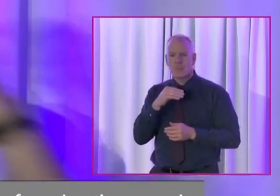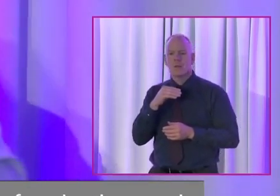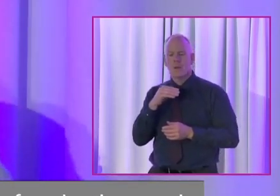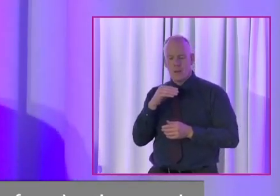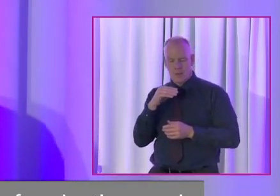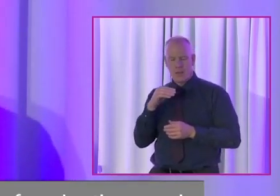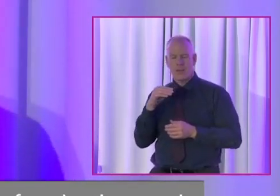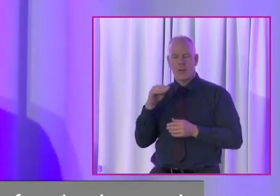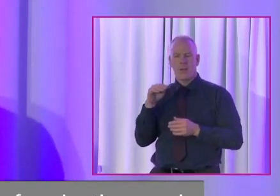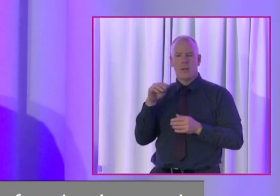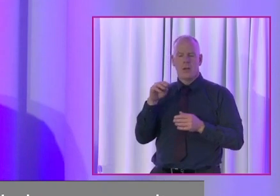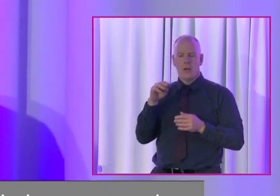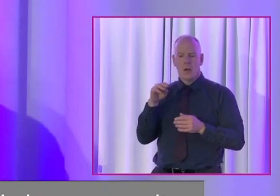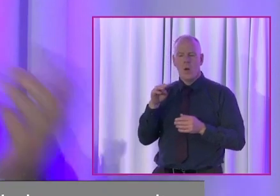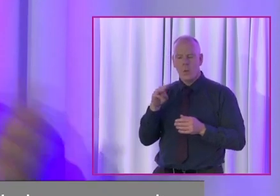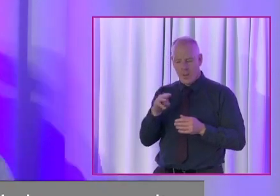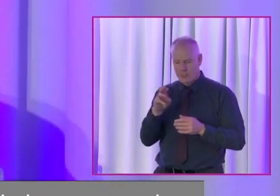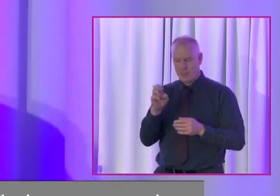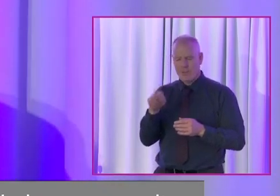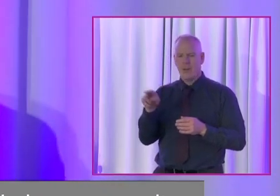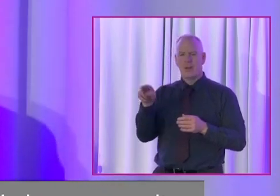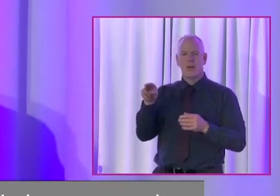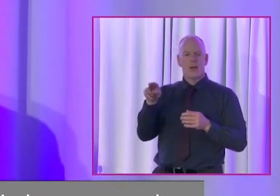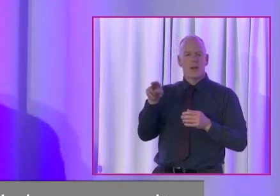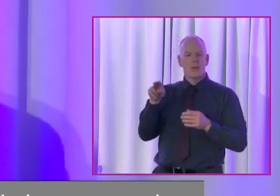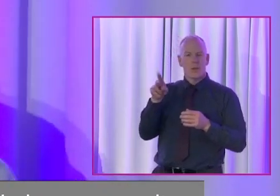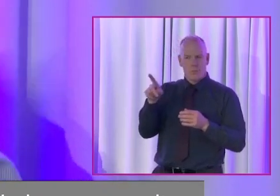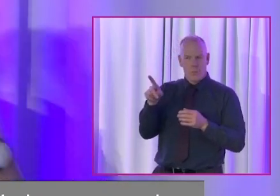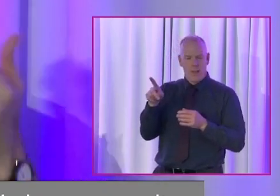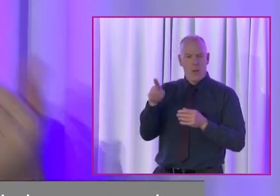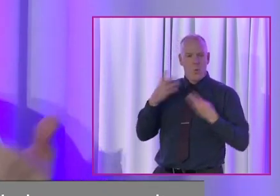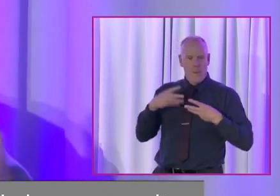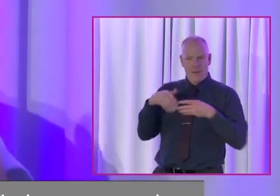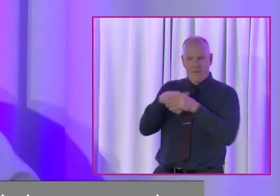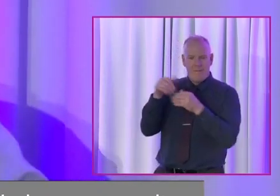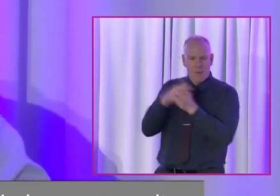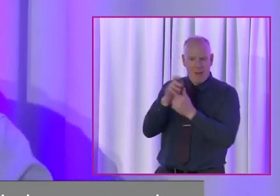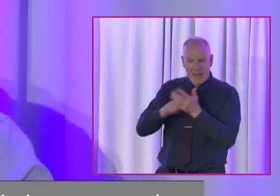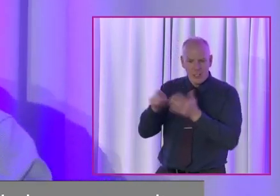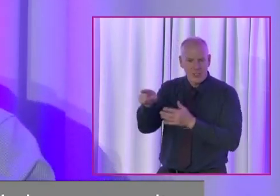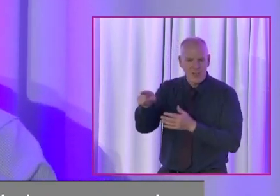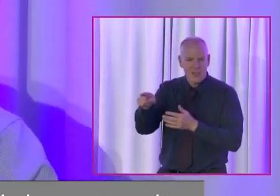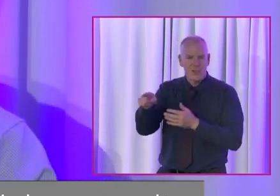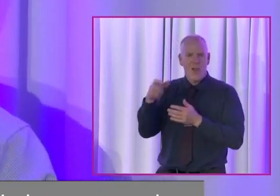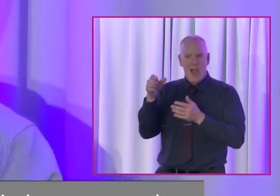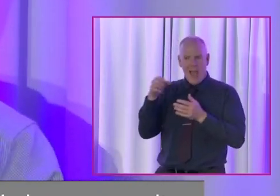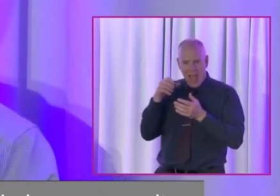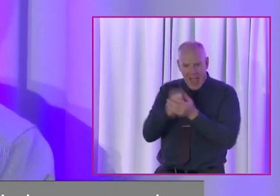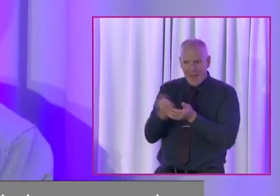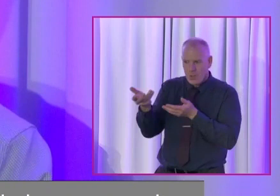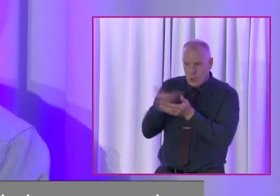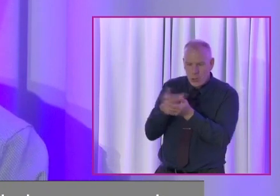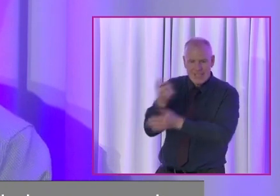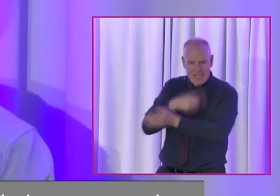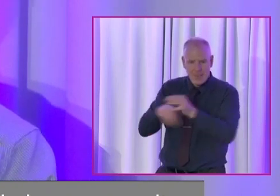elections. know, they aren't going to consult Primark. You know, so that, this is the thing is that you have to consult disabled people when it comes to the political process.